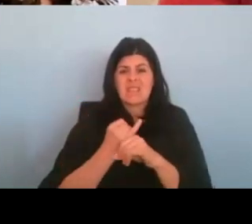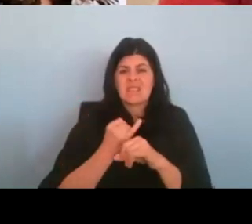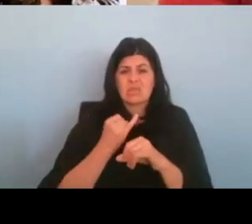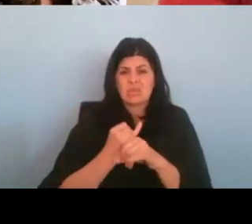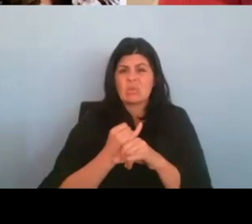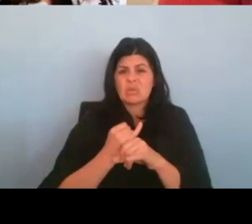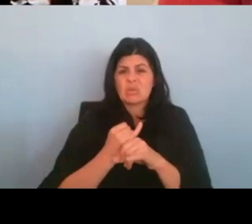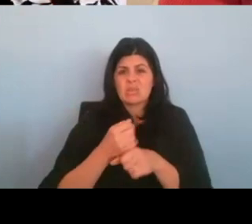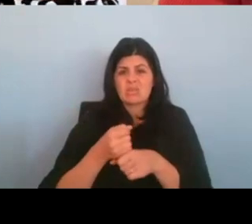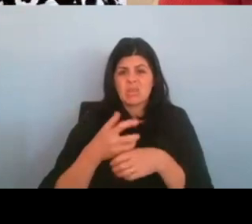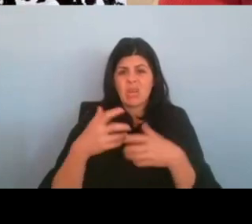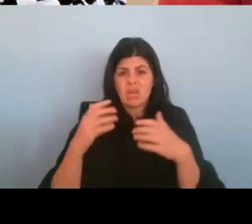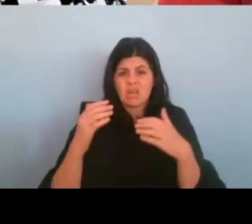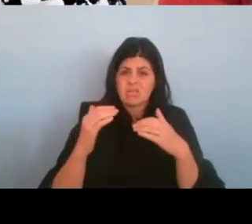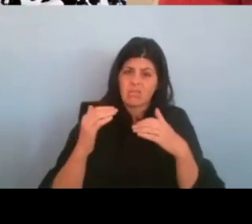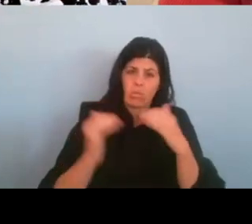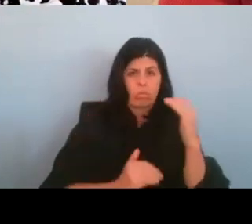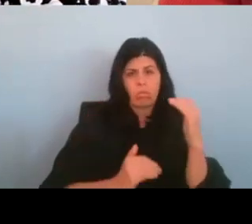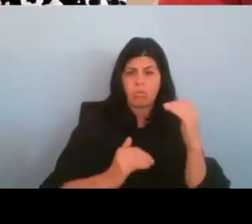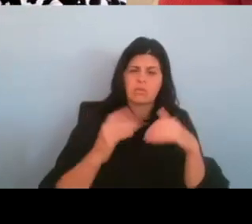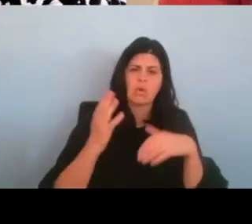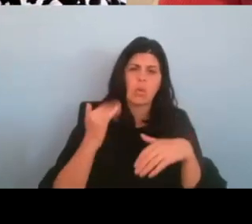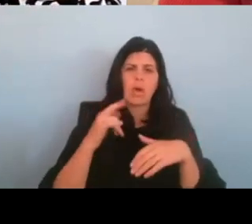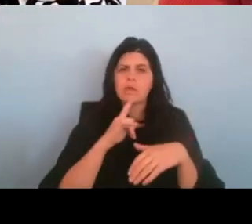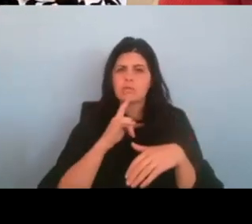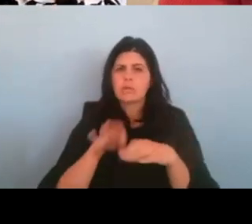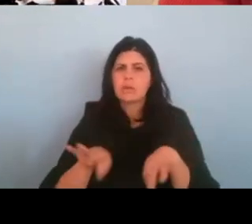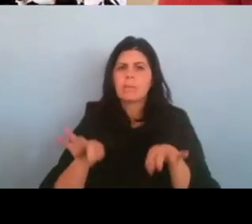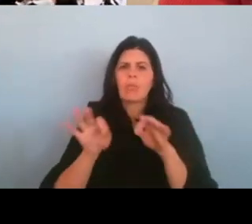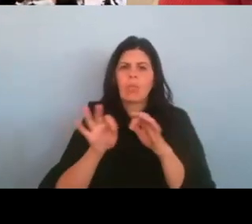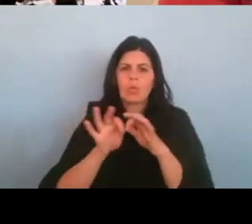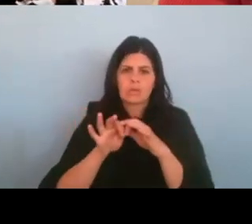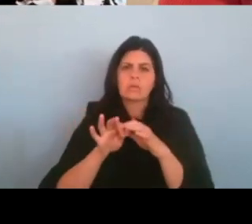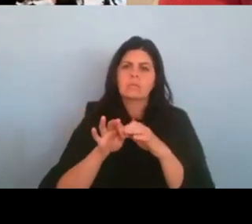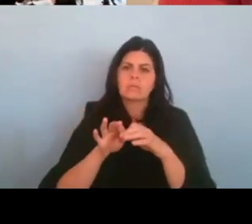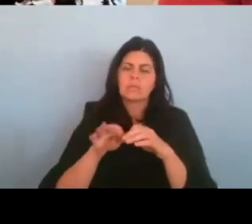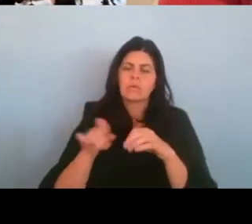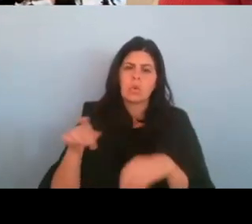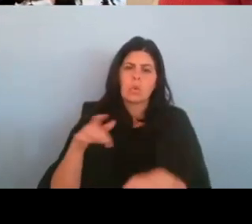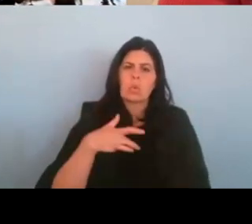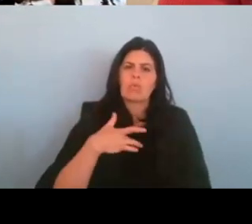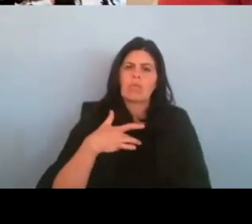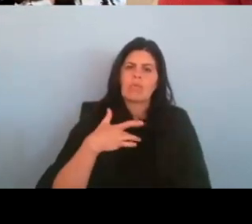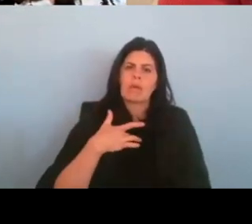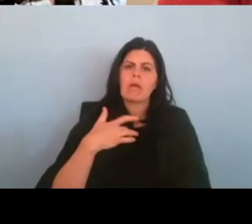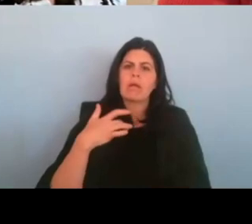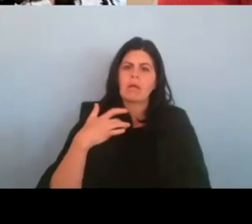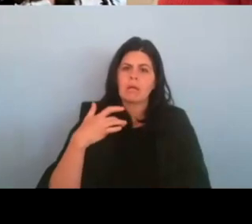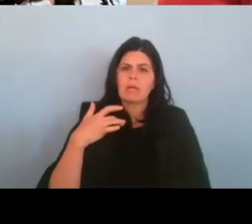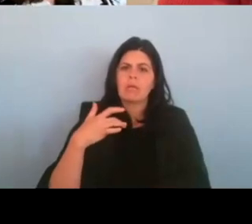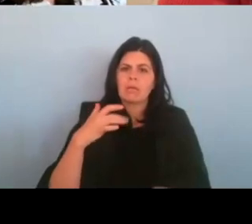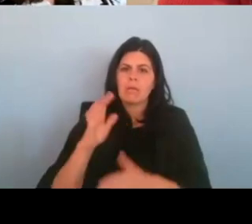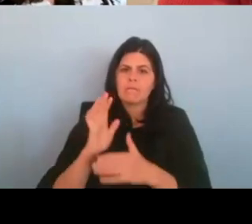So why was that important? Do you feel that the film explores these topics?